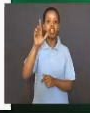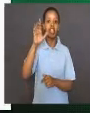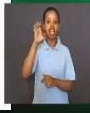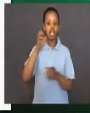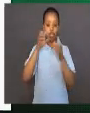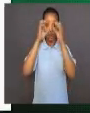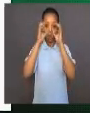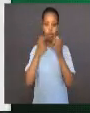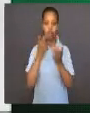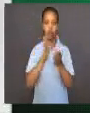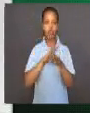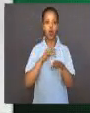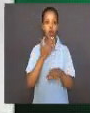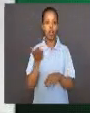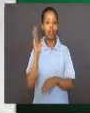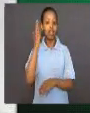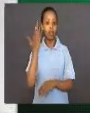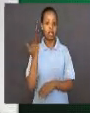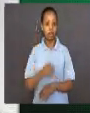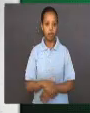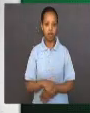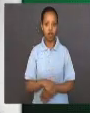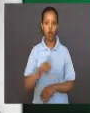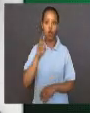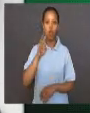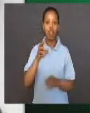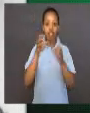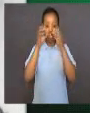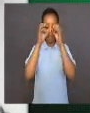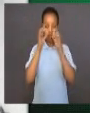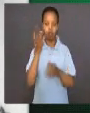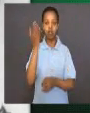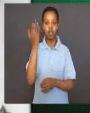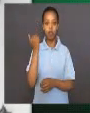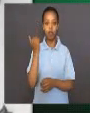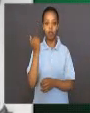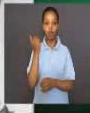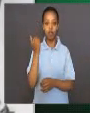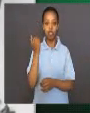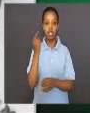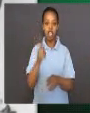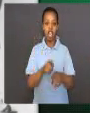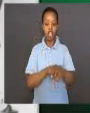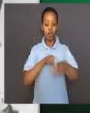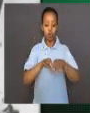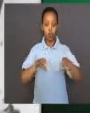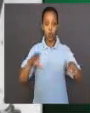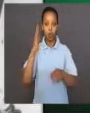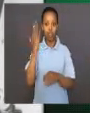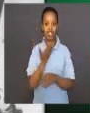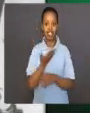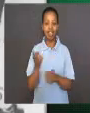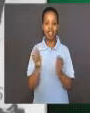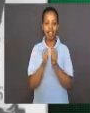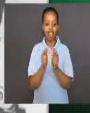telescope. It had two lenses at the ends of a long